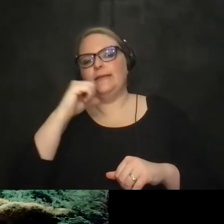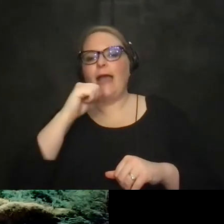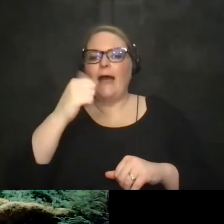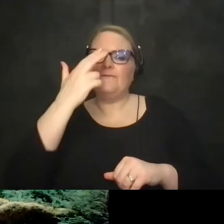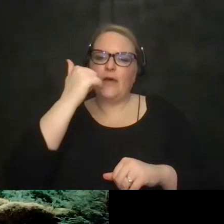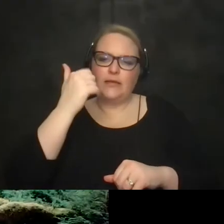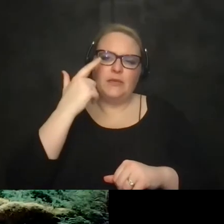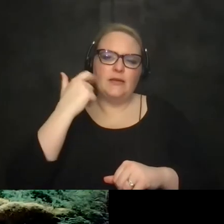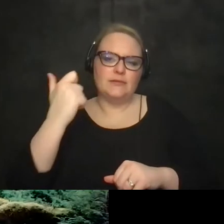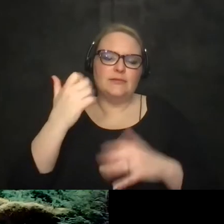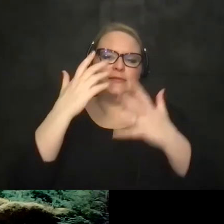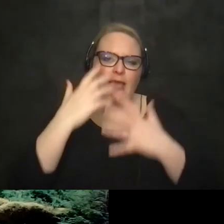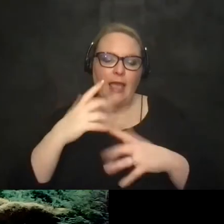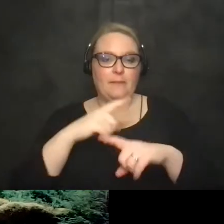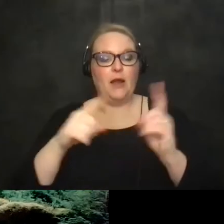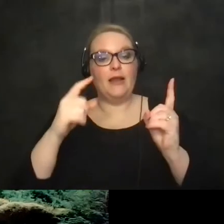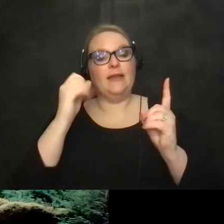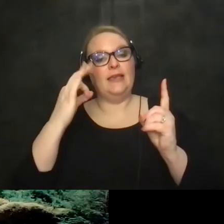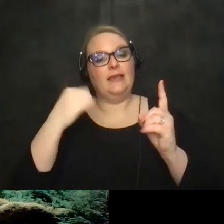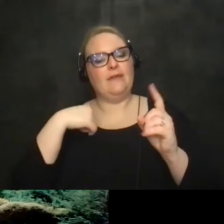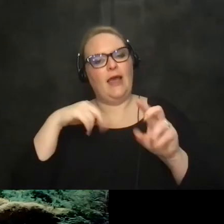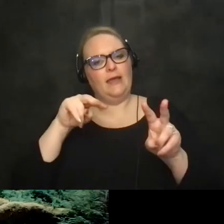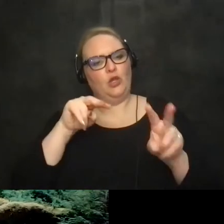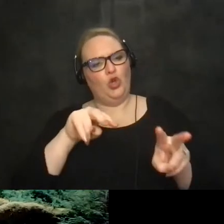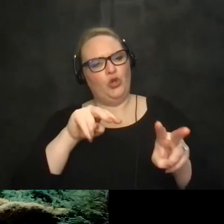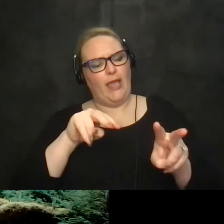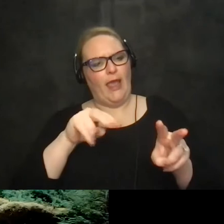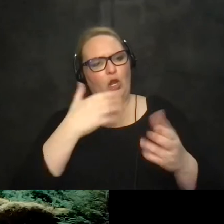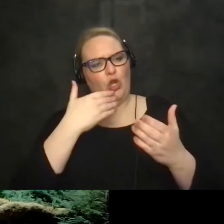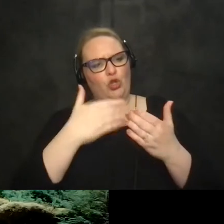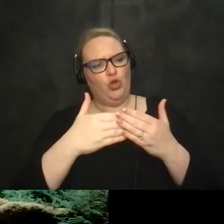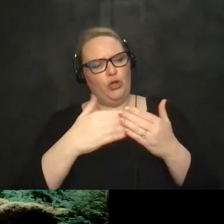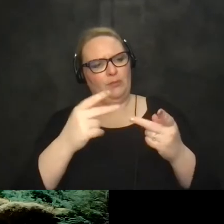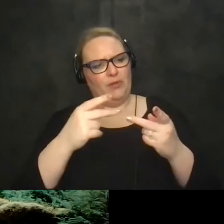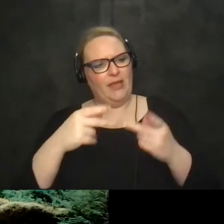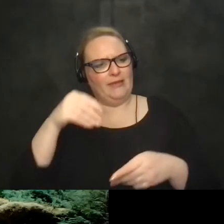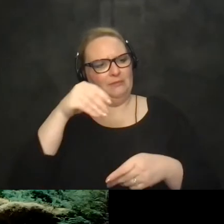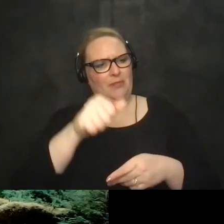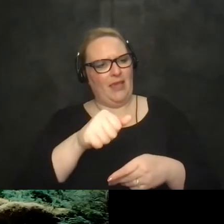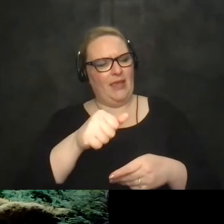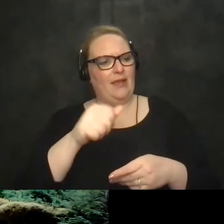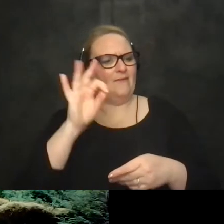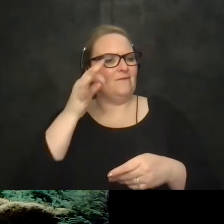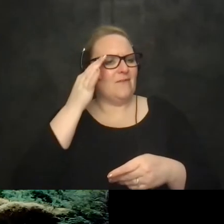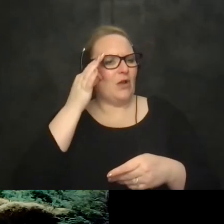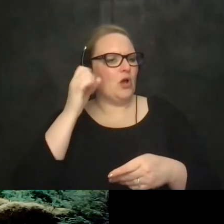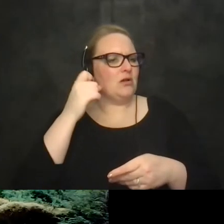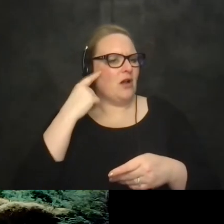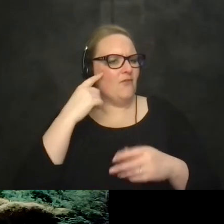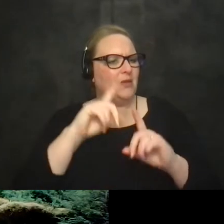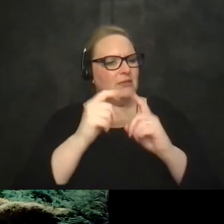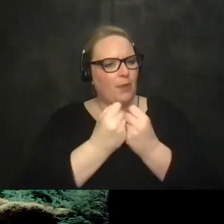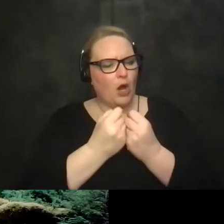in the moment but if i look at you know a well-resourced a place like a federal government department uh sometimes